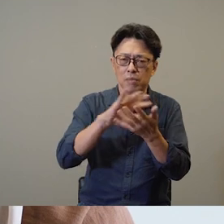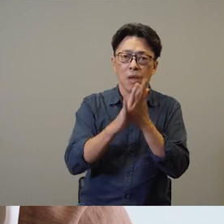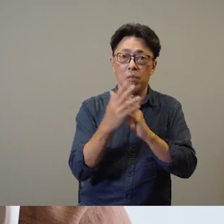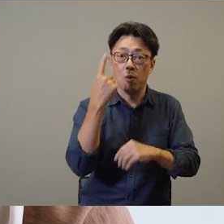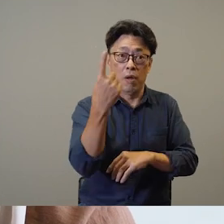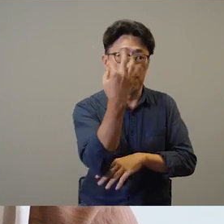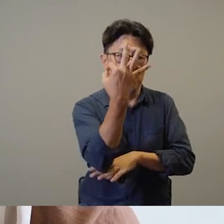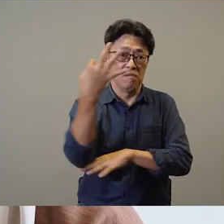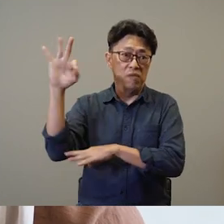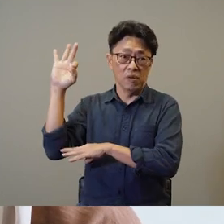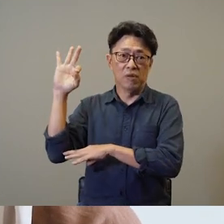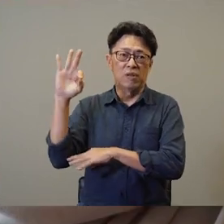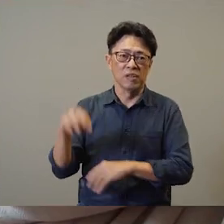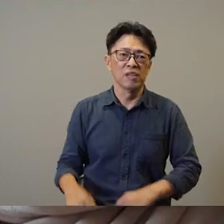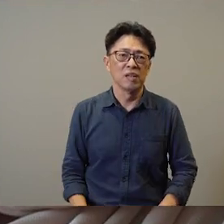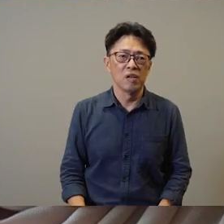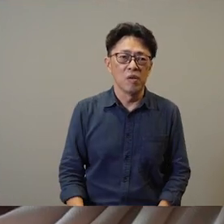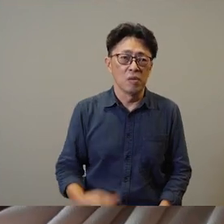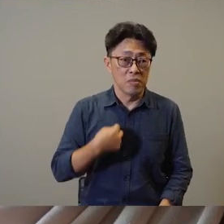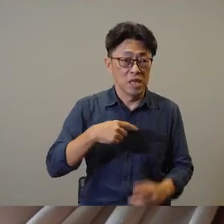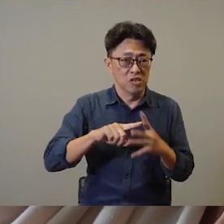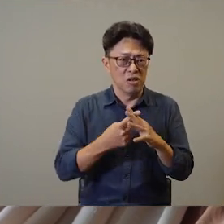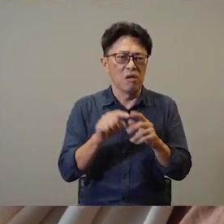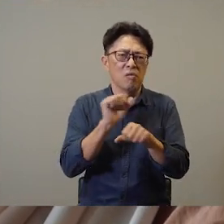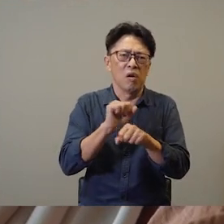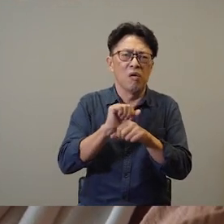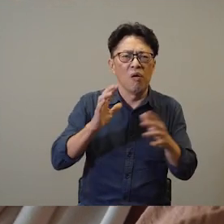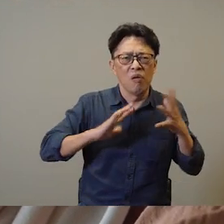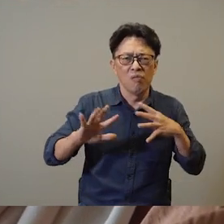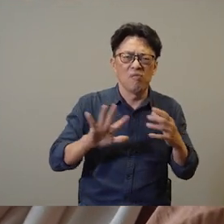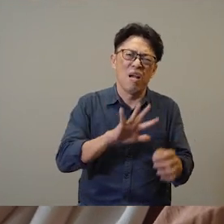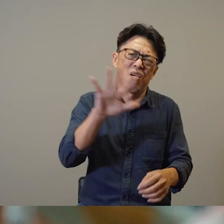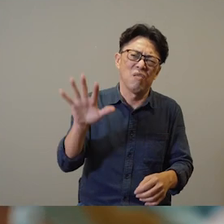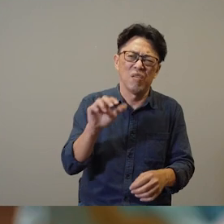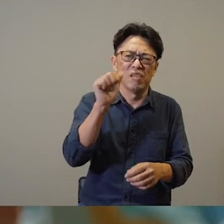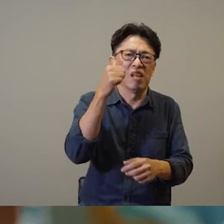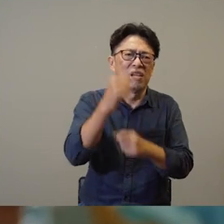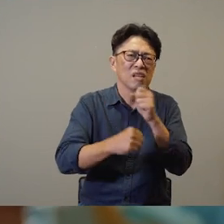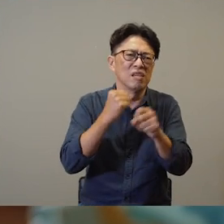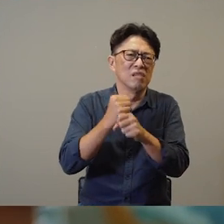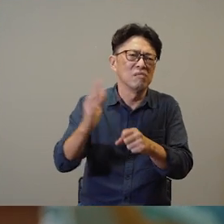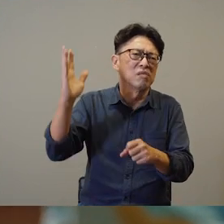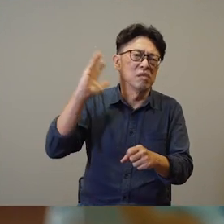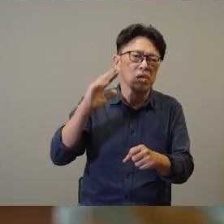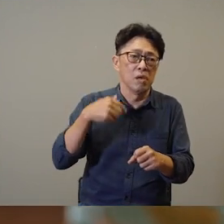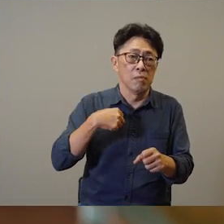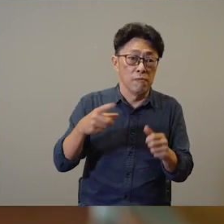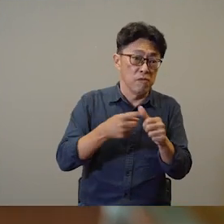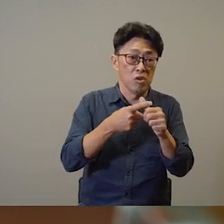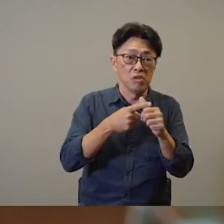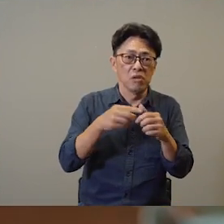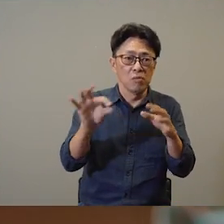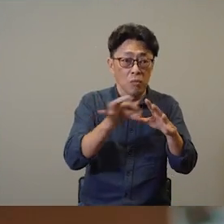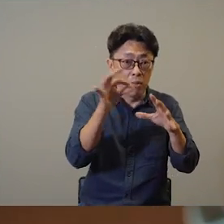contribute to the larger picture. So I started working with textiles slightly more than 10 years ago and I first started with embroidery.